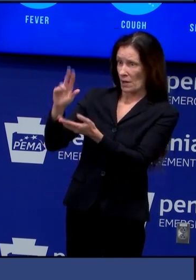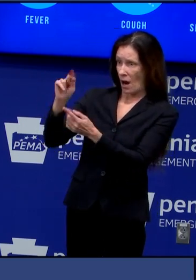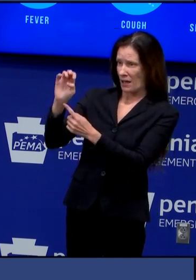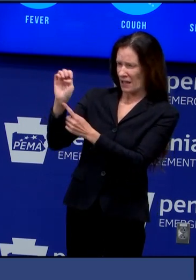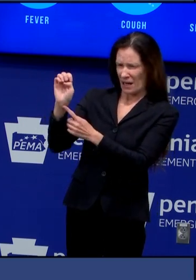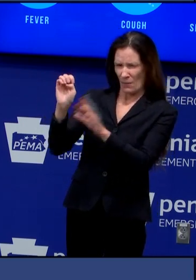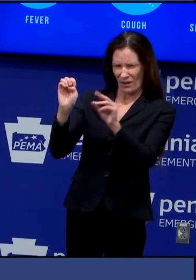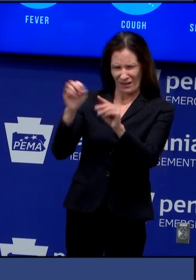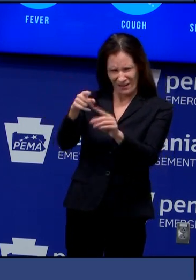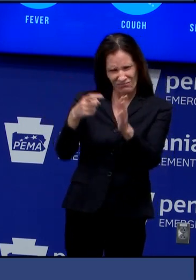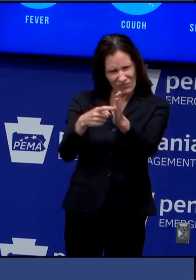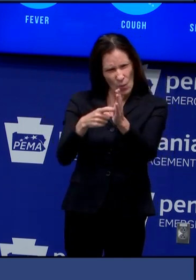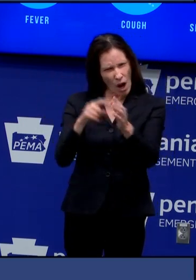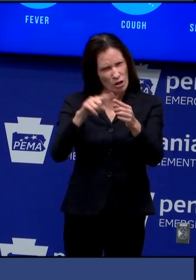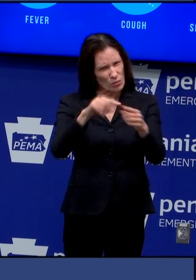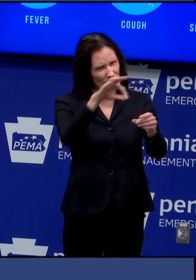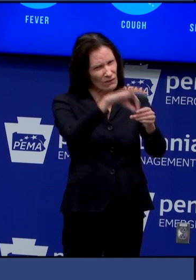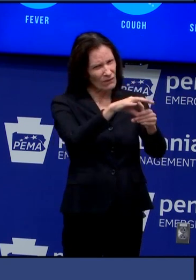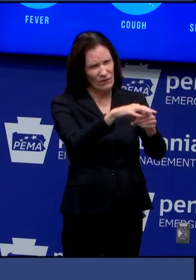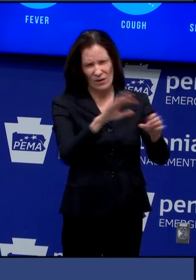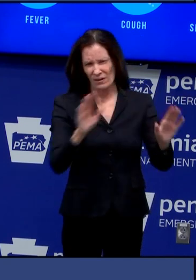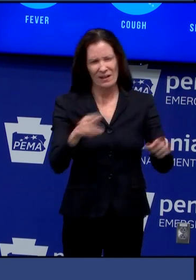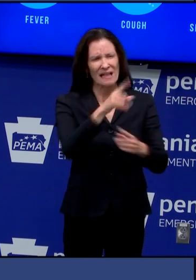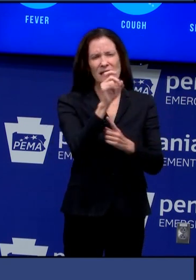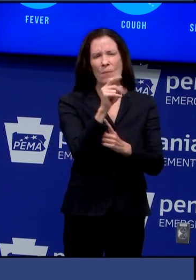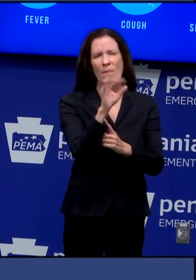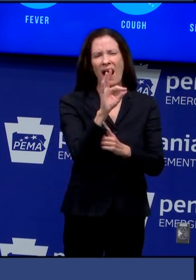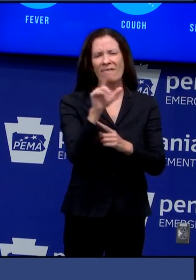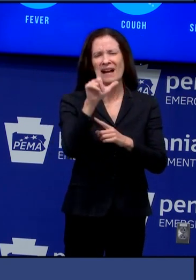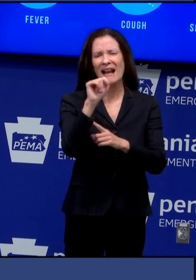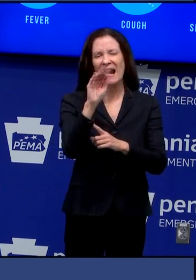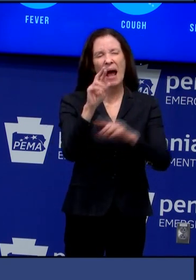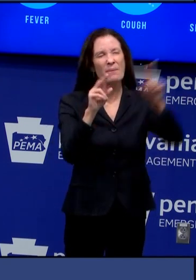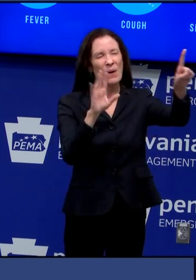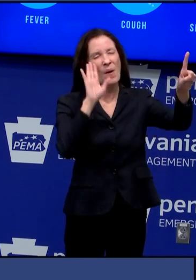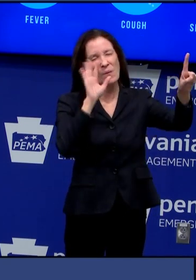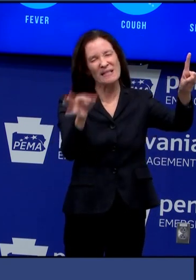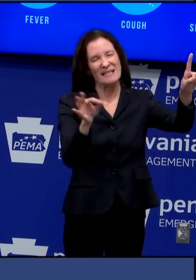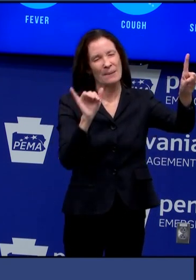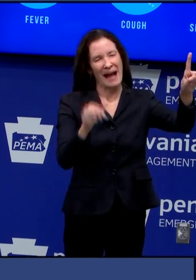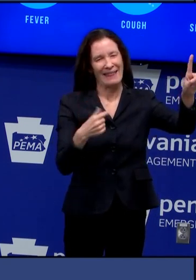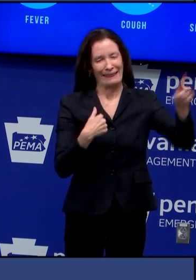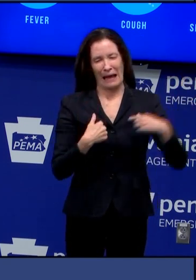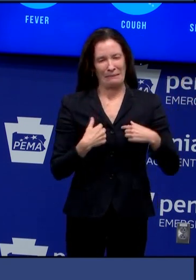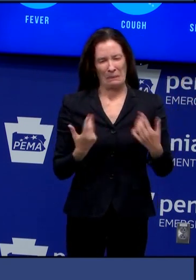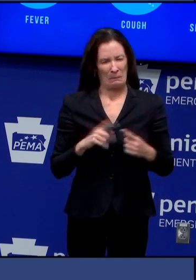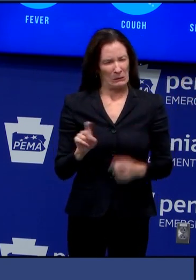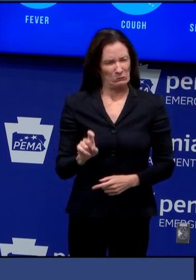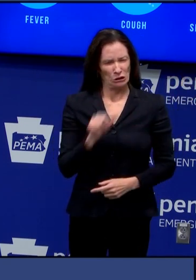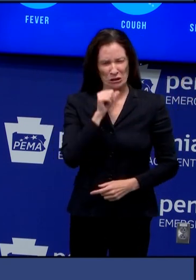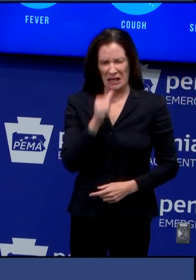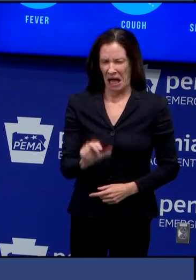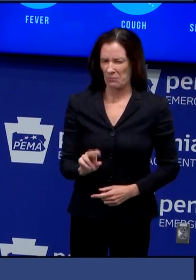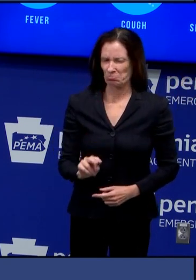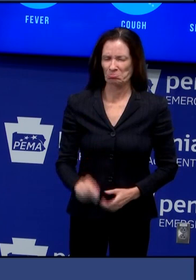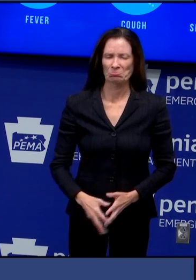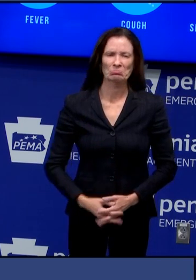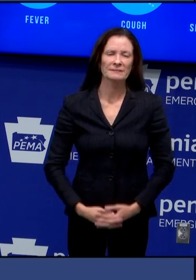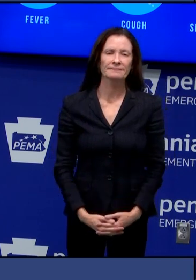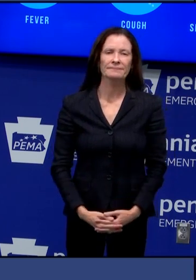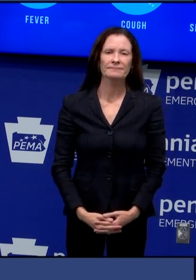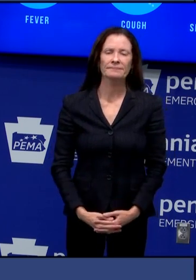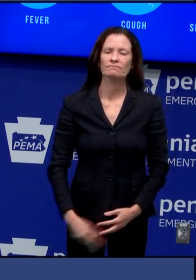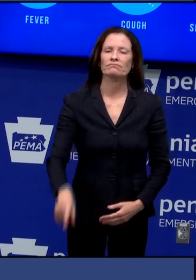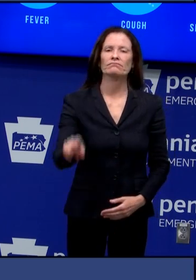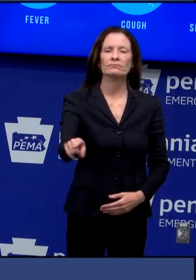thank you this question is from pa post we've heard from two allegheny county voters who received the wrong ballot